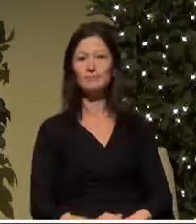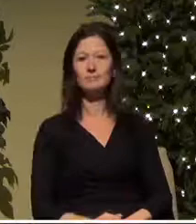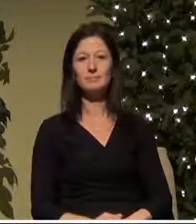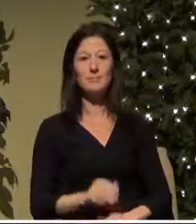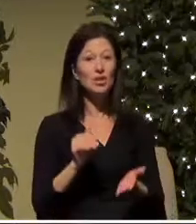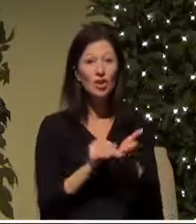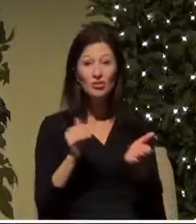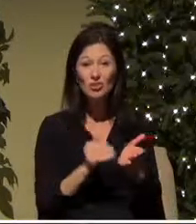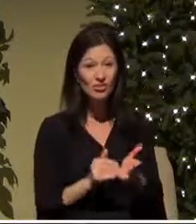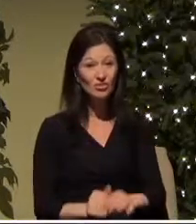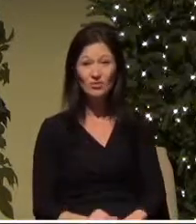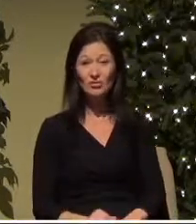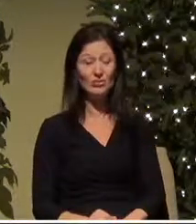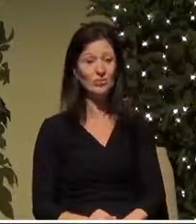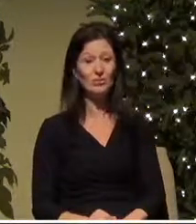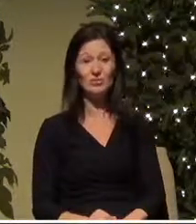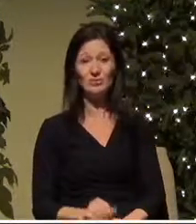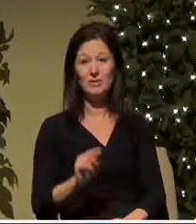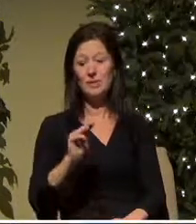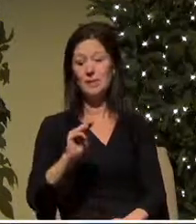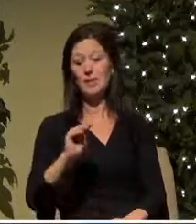a doctor or a midwife